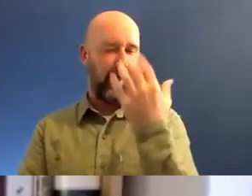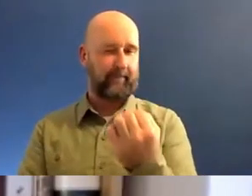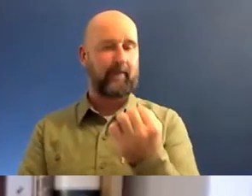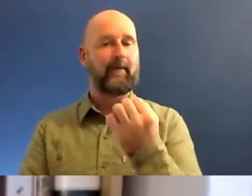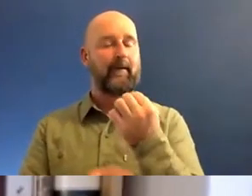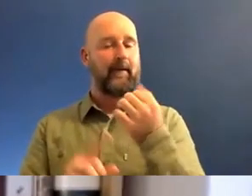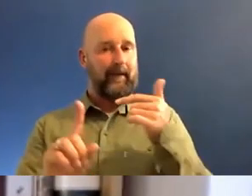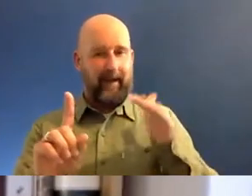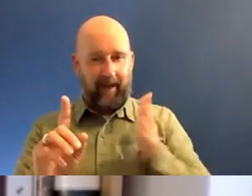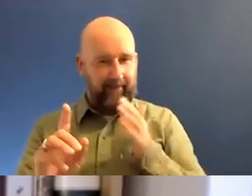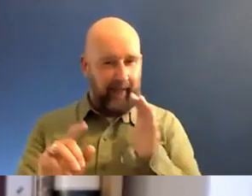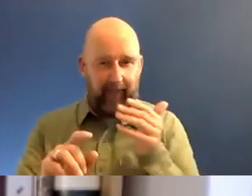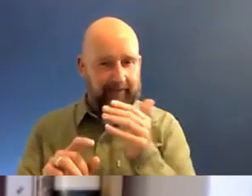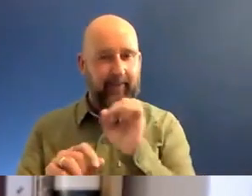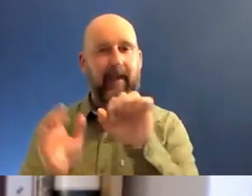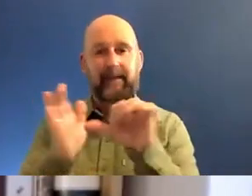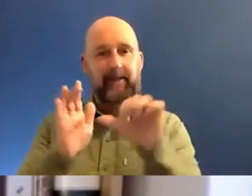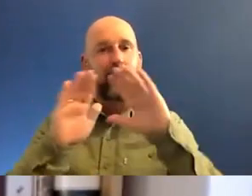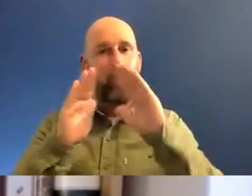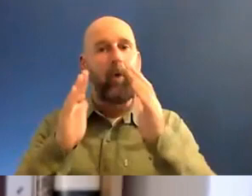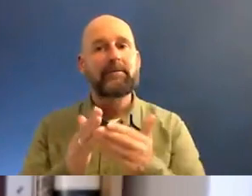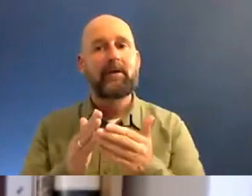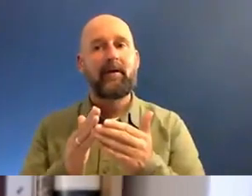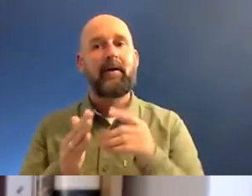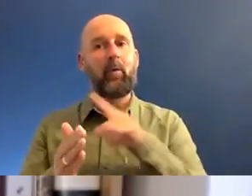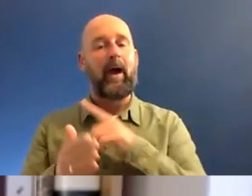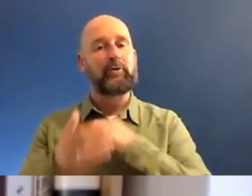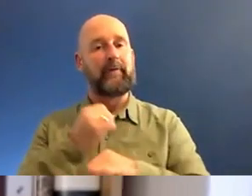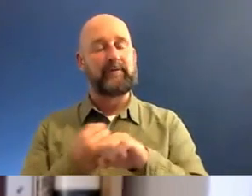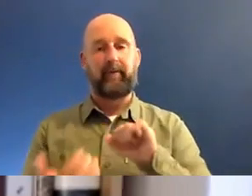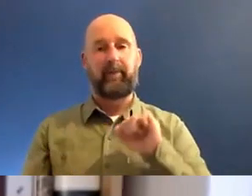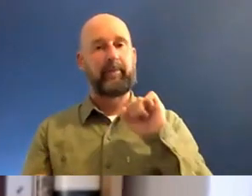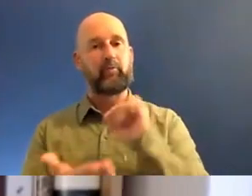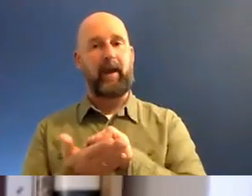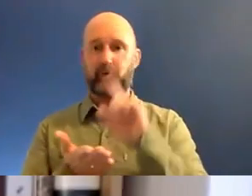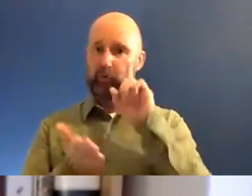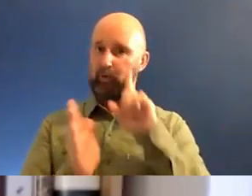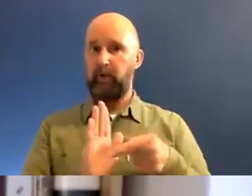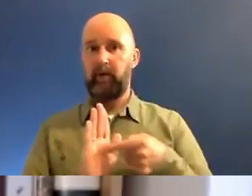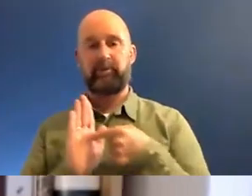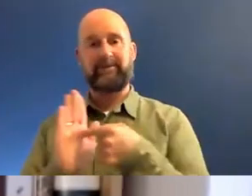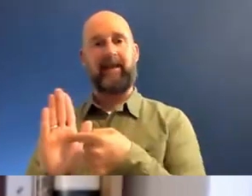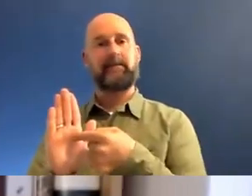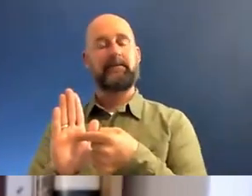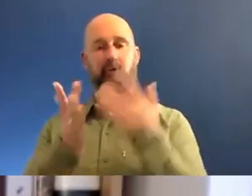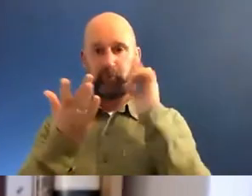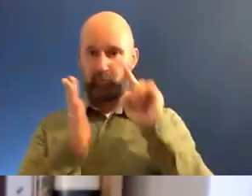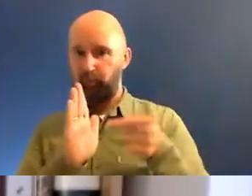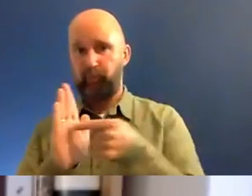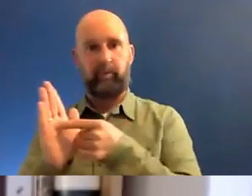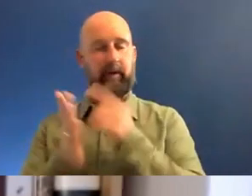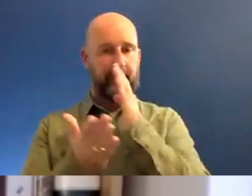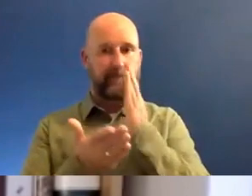navigate that very difficult world in order to give yourself agency when it comes to how you present yourself and your community and your faith.